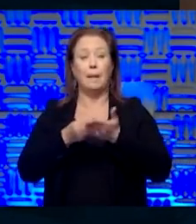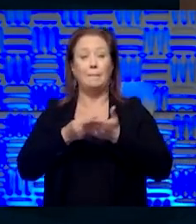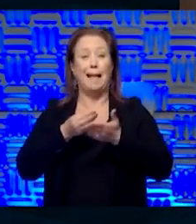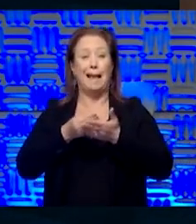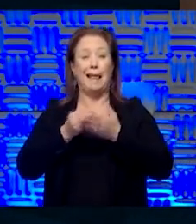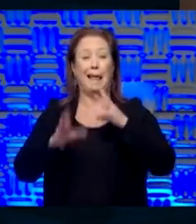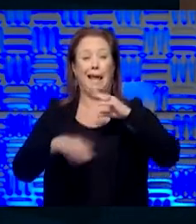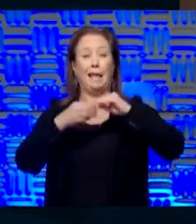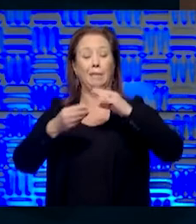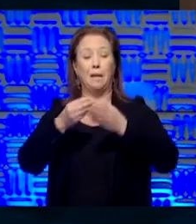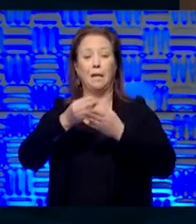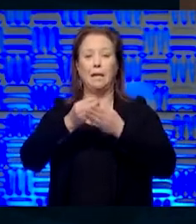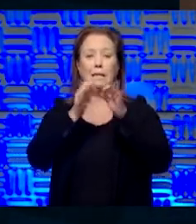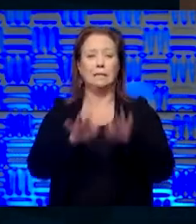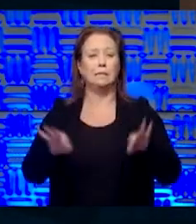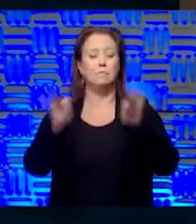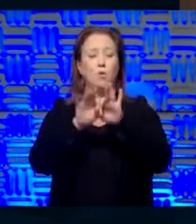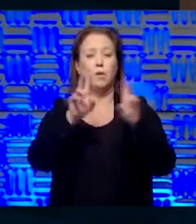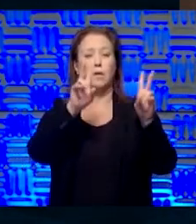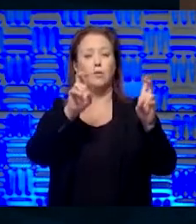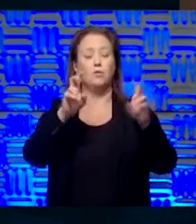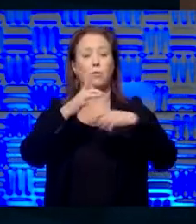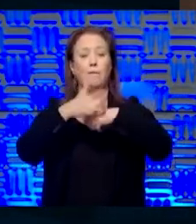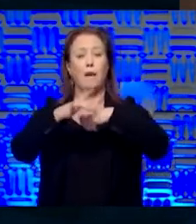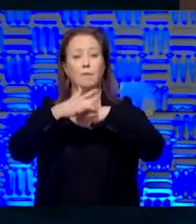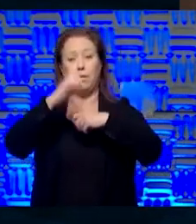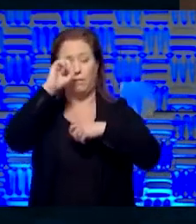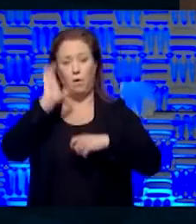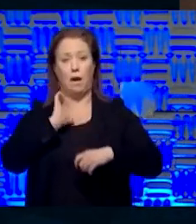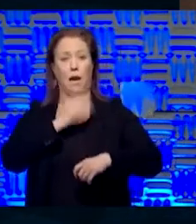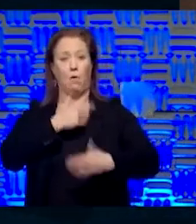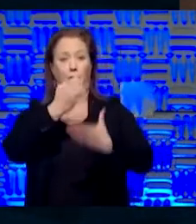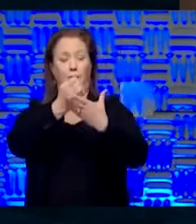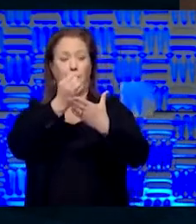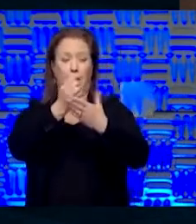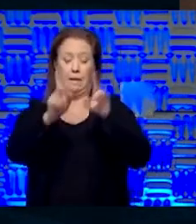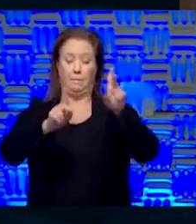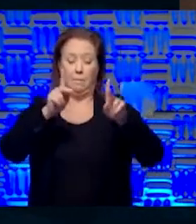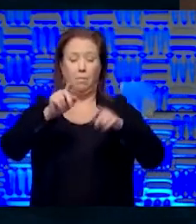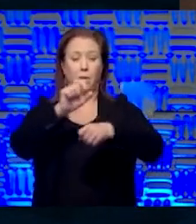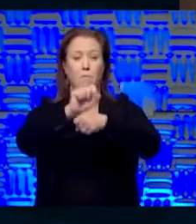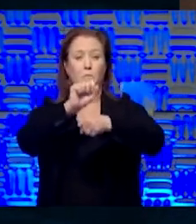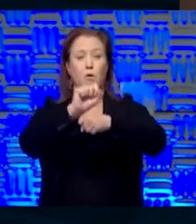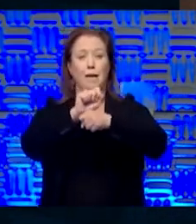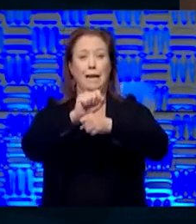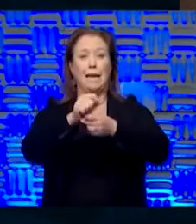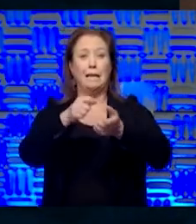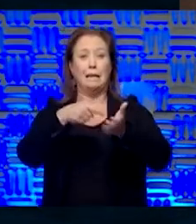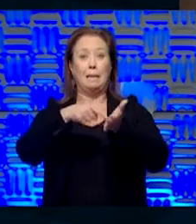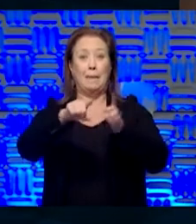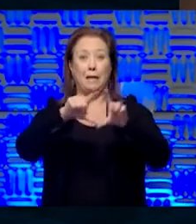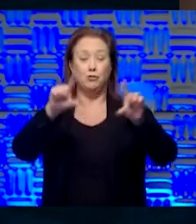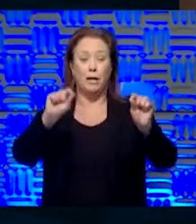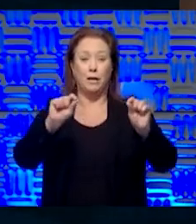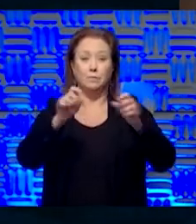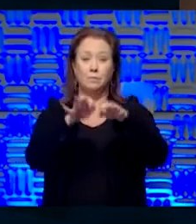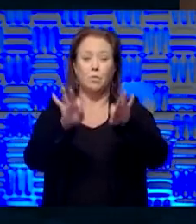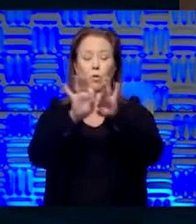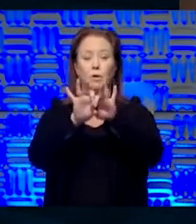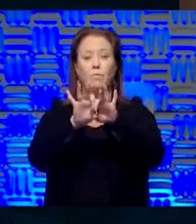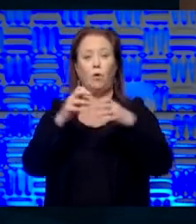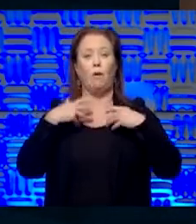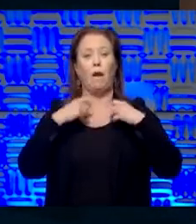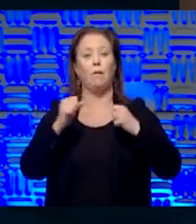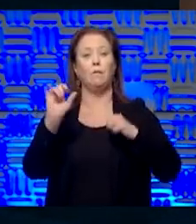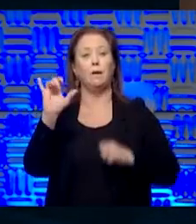that's available. This is an important issue for our economy, like people being able to work and getting a paycheck. It's also an important issue for